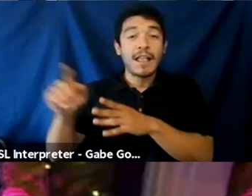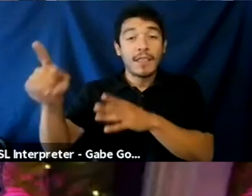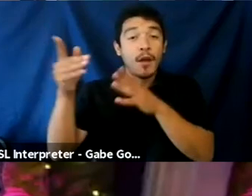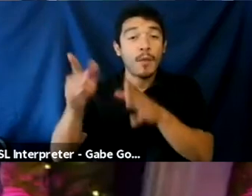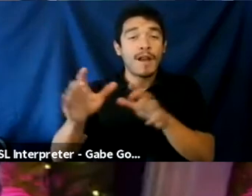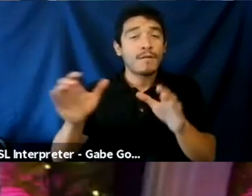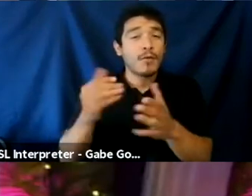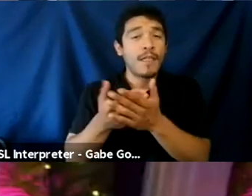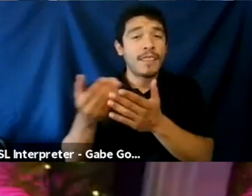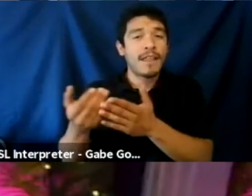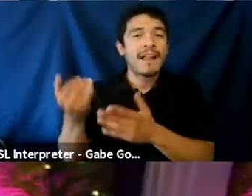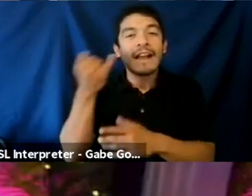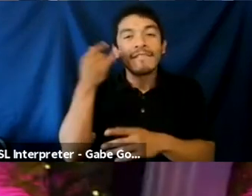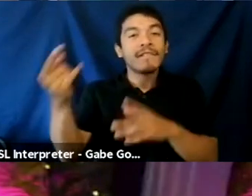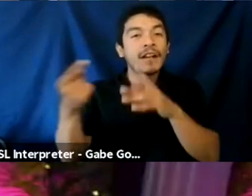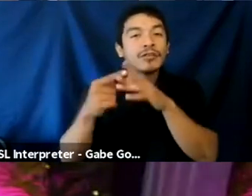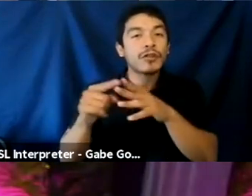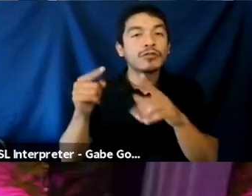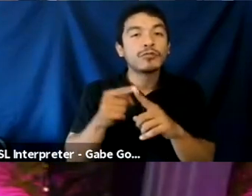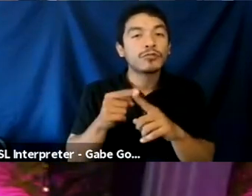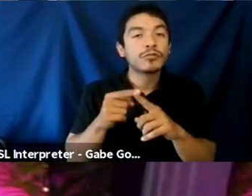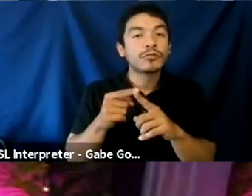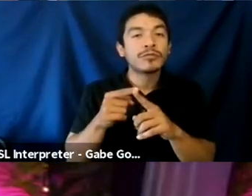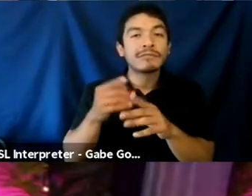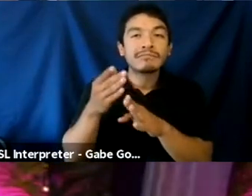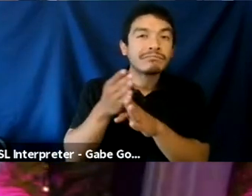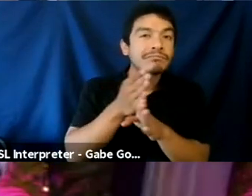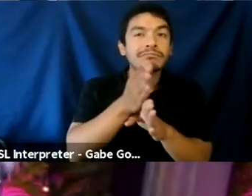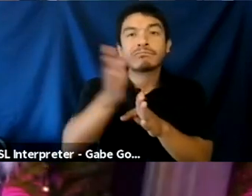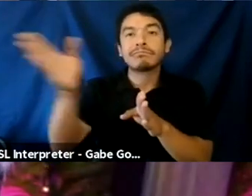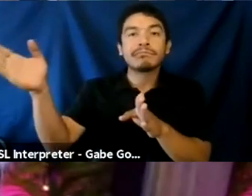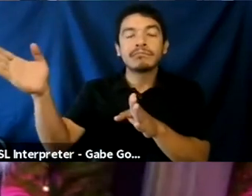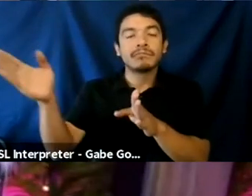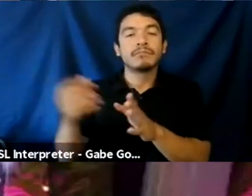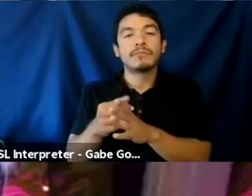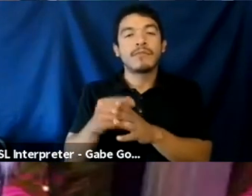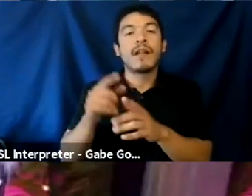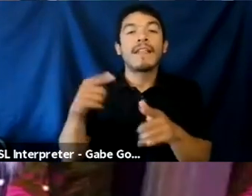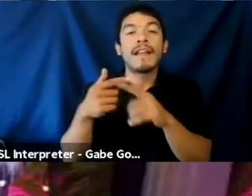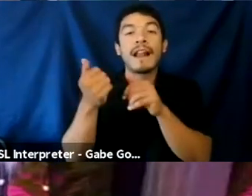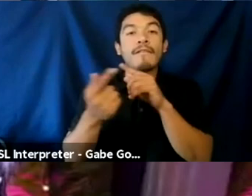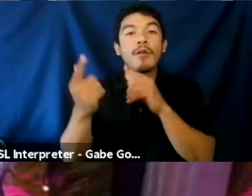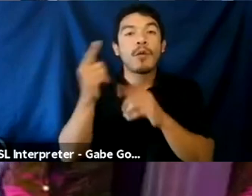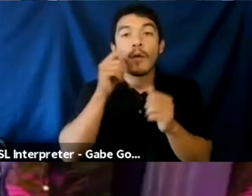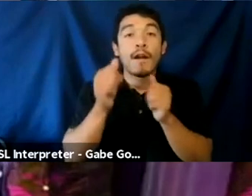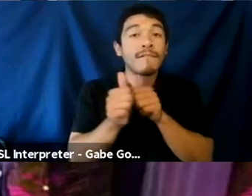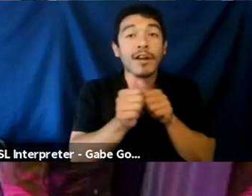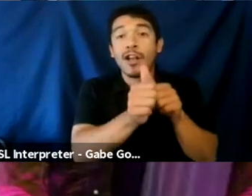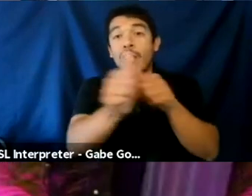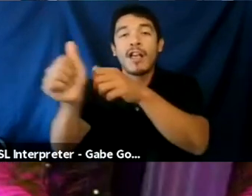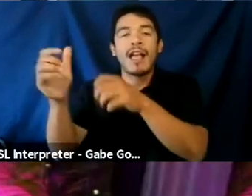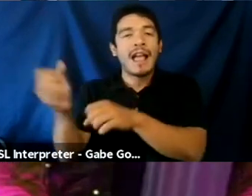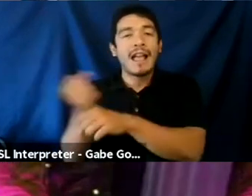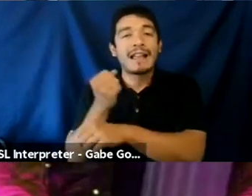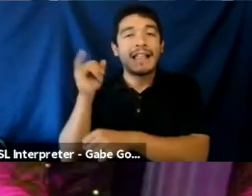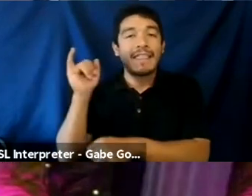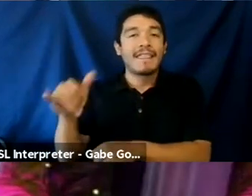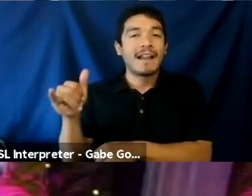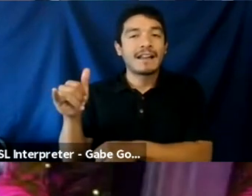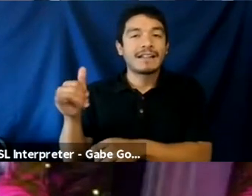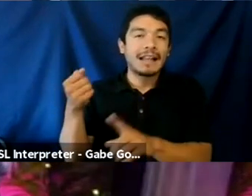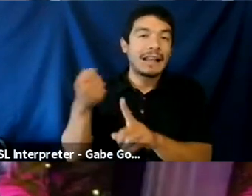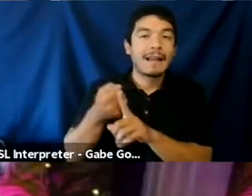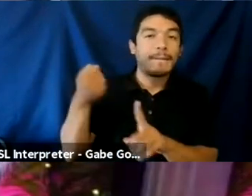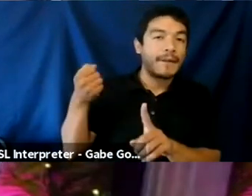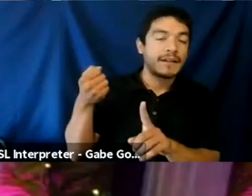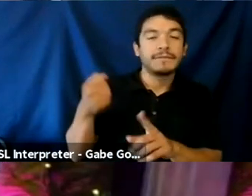doing things, if they start to, you know, veer off the rails a little bit, the rest of us kind of get the, you know, the brunt of it. So it really